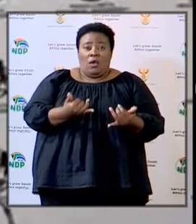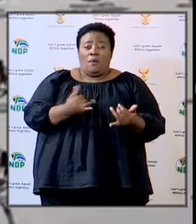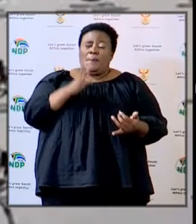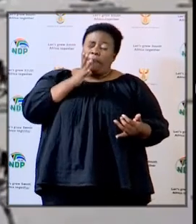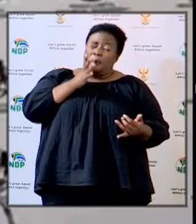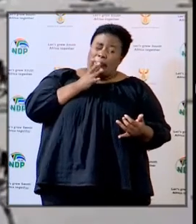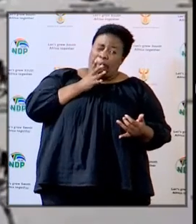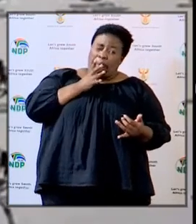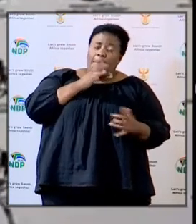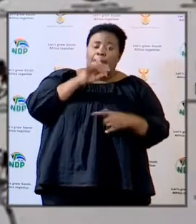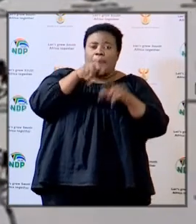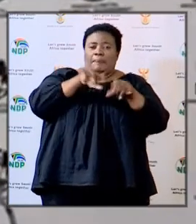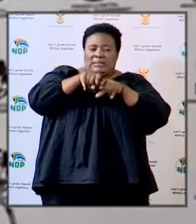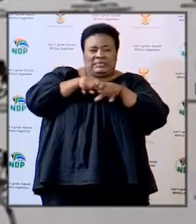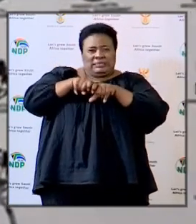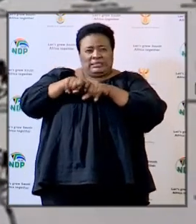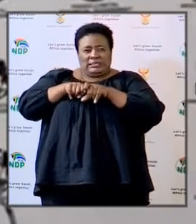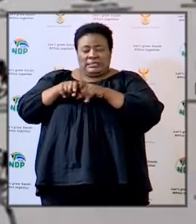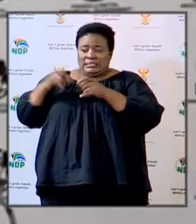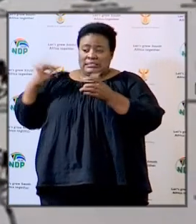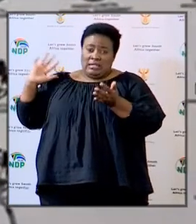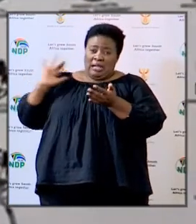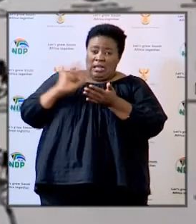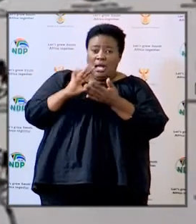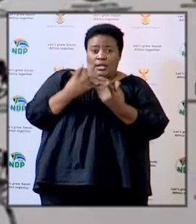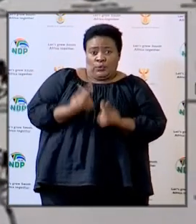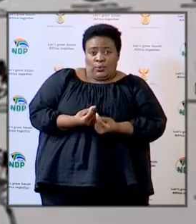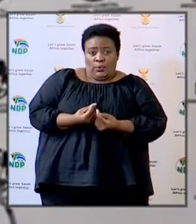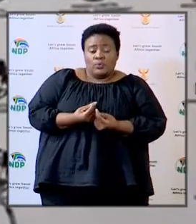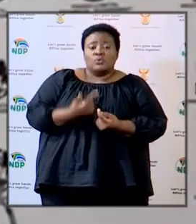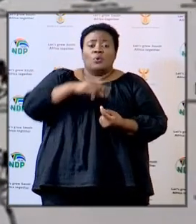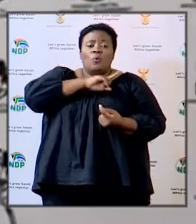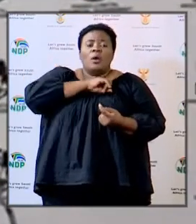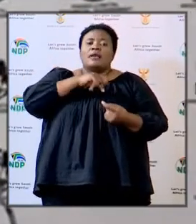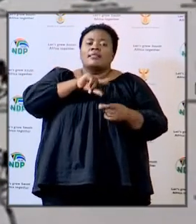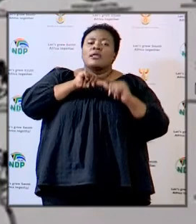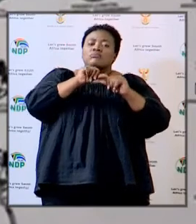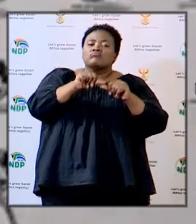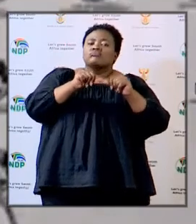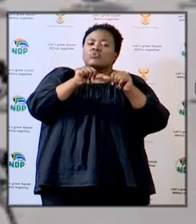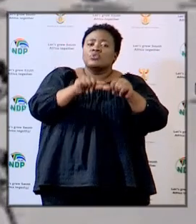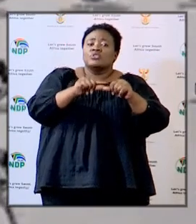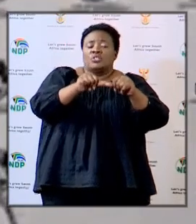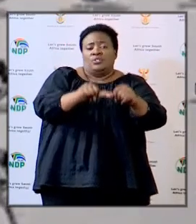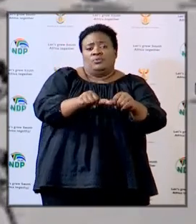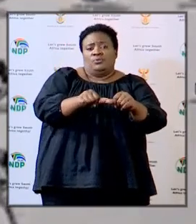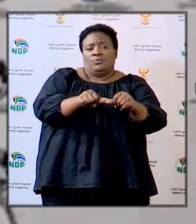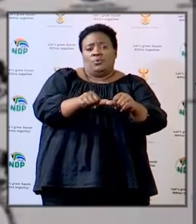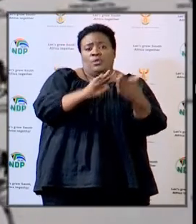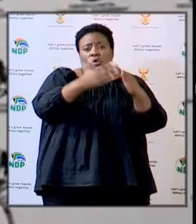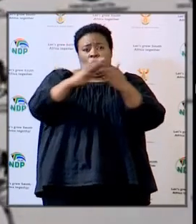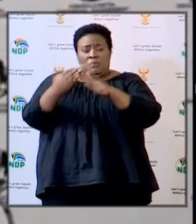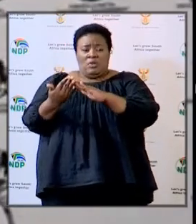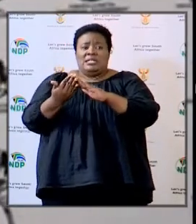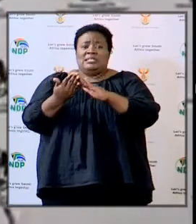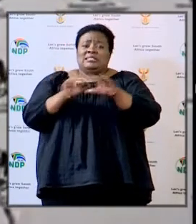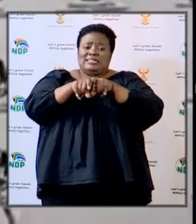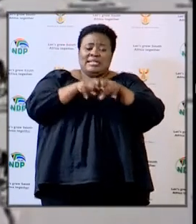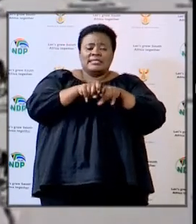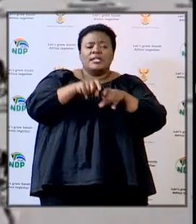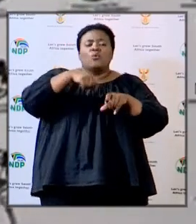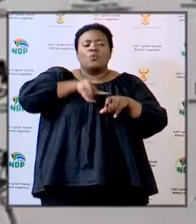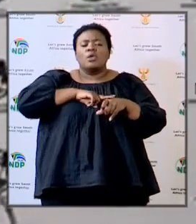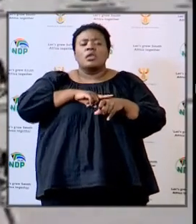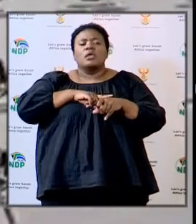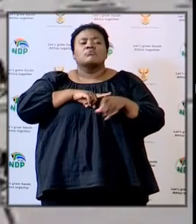a huge backlog given the fact that they are continuing at a massive scale with their community testing so we'll be